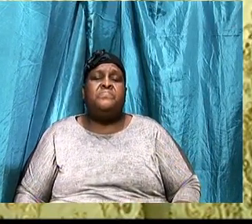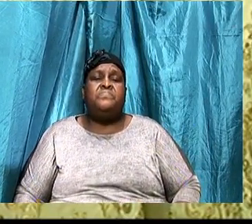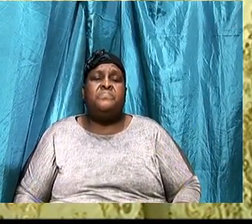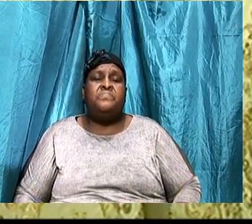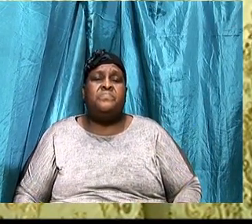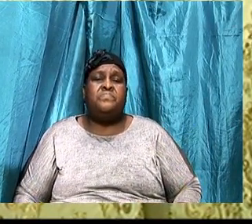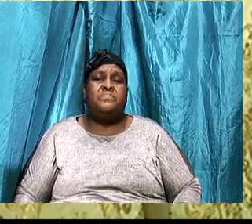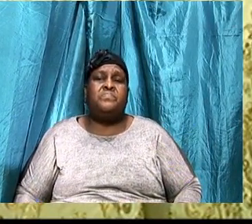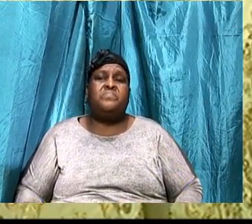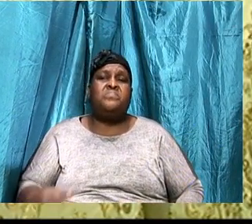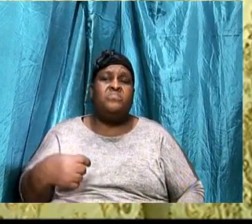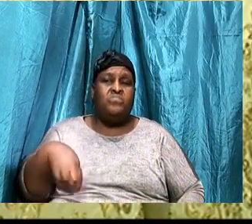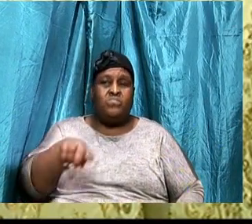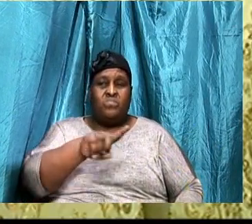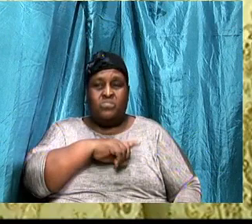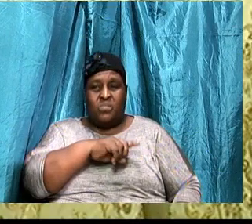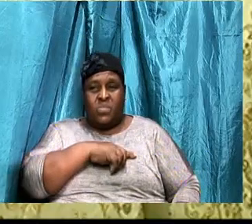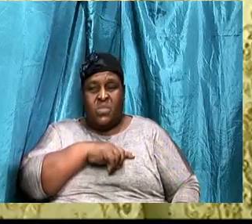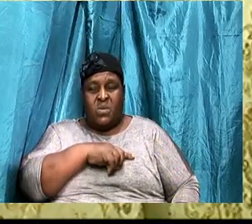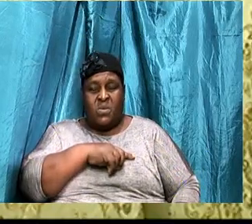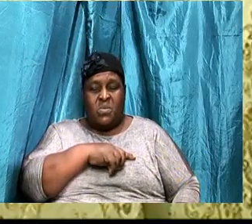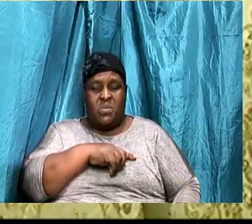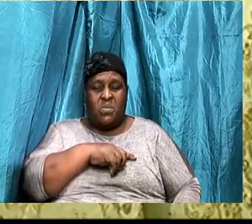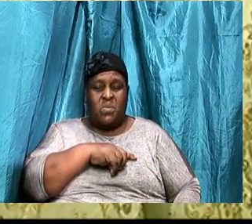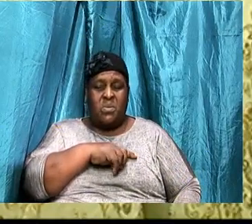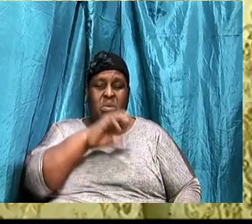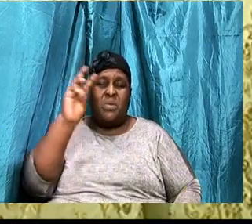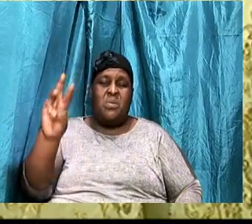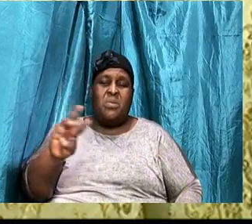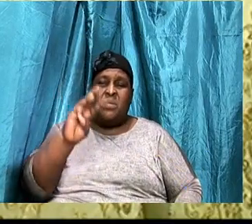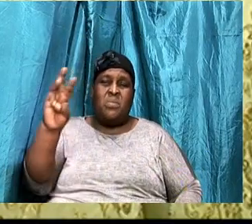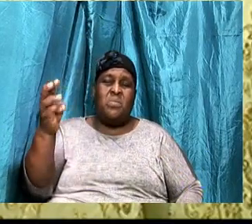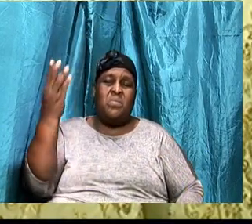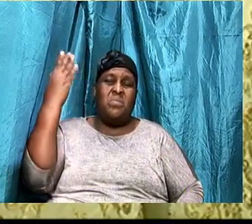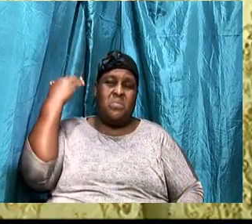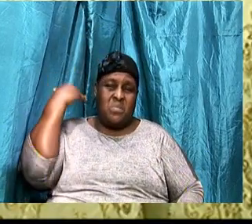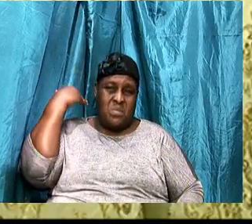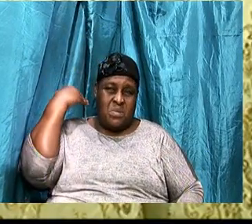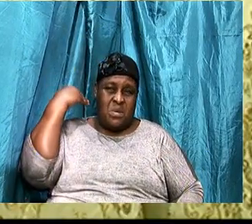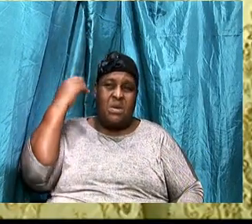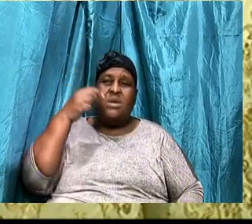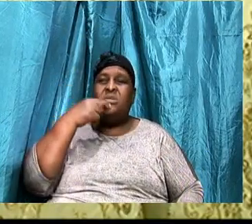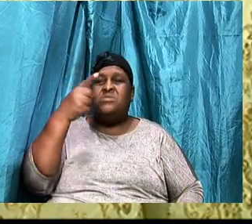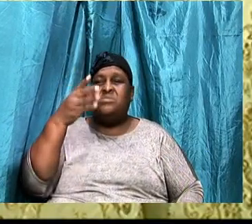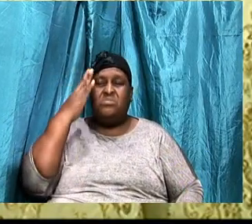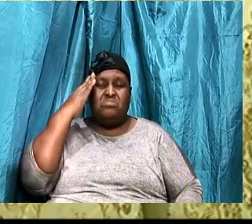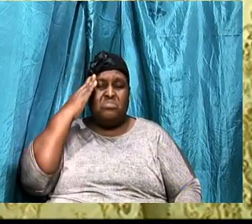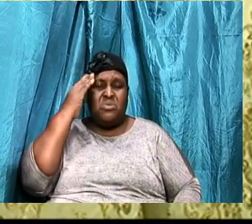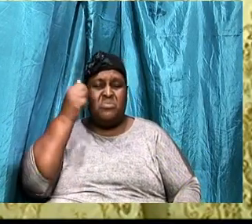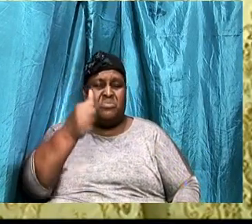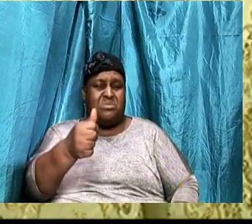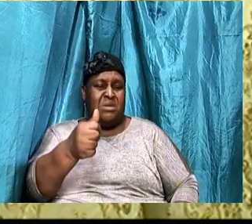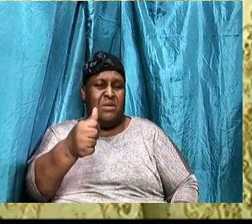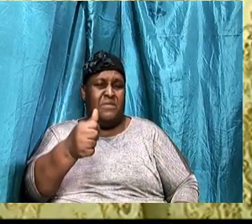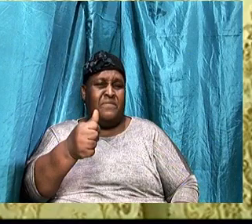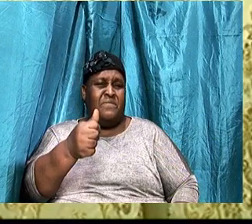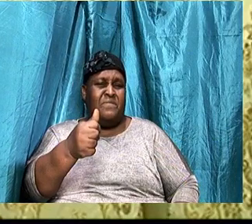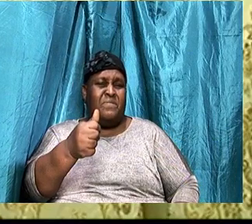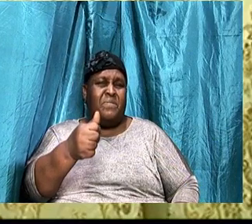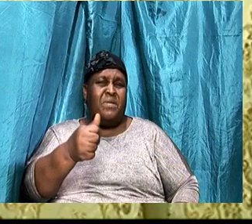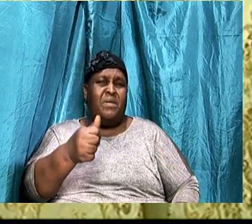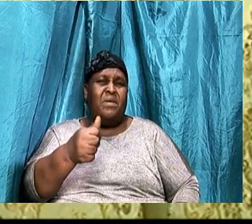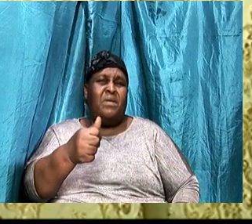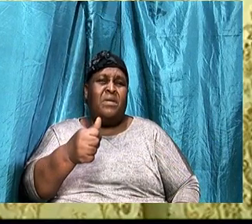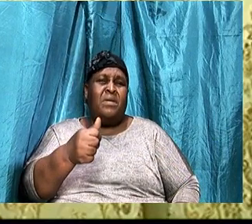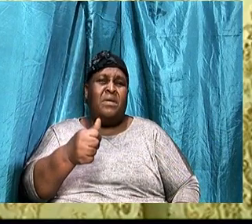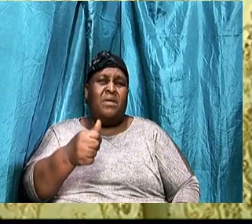So we look, last week we spoke, you know, about knowing ourselves and we look really at